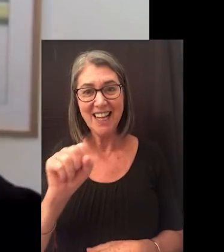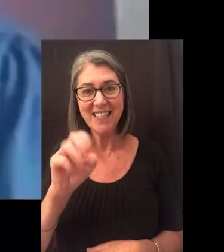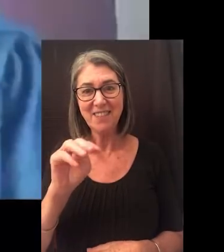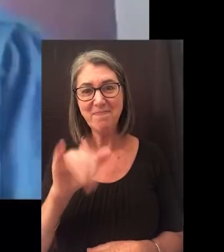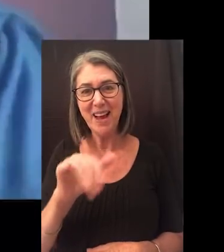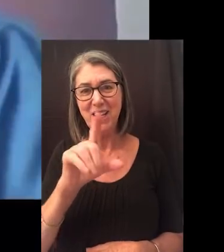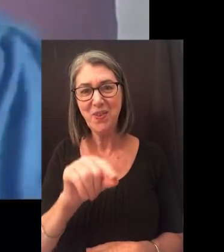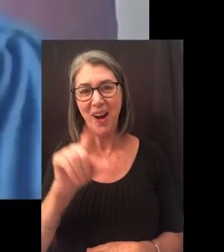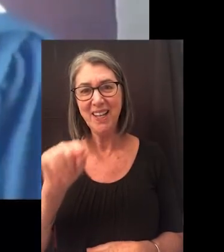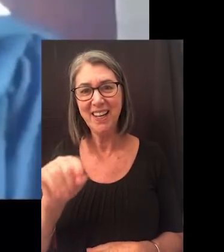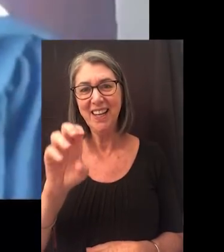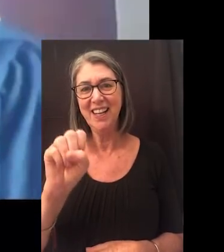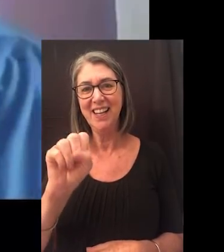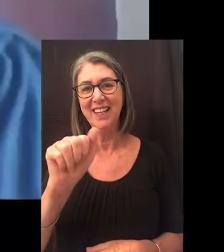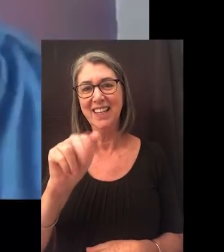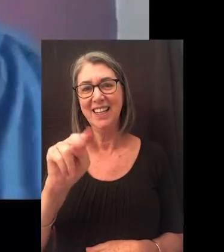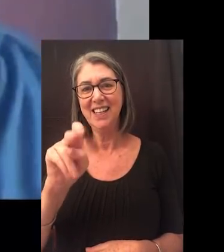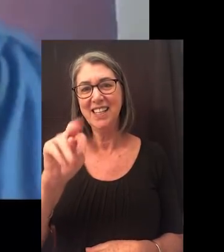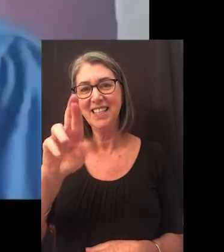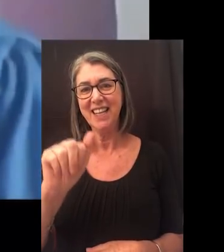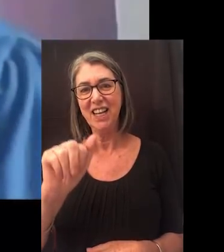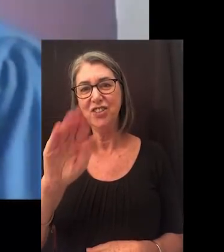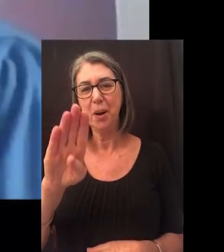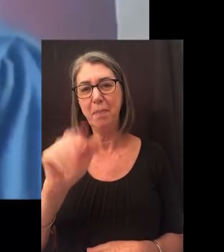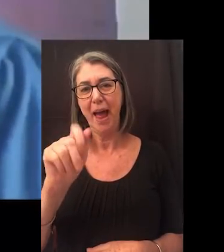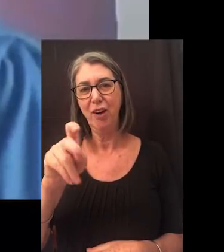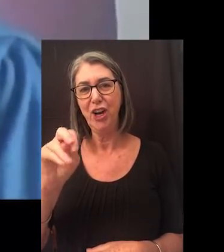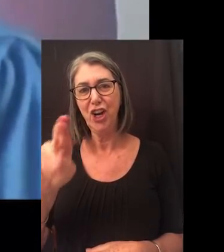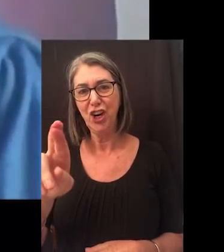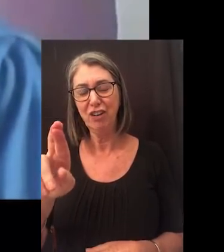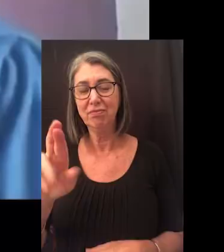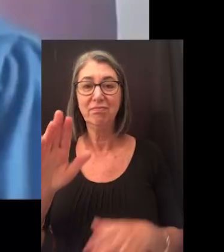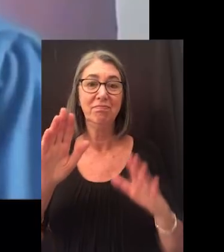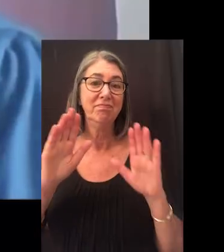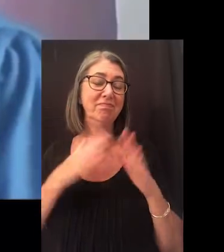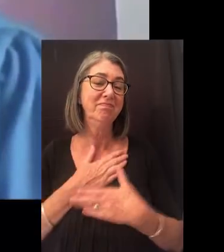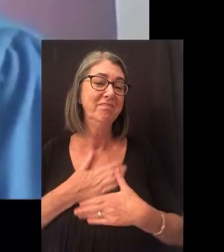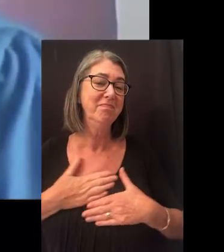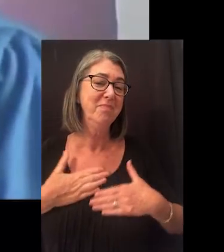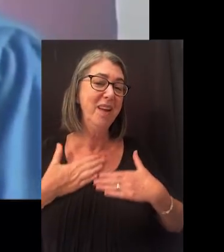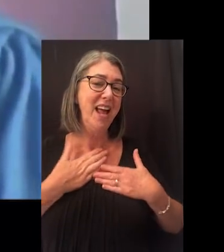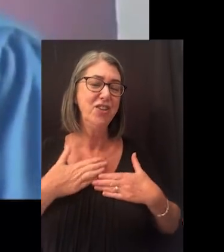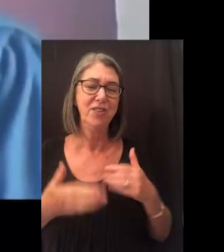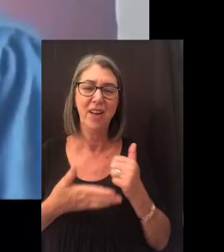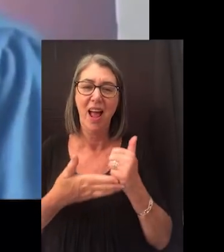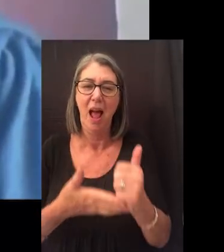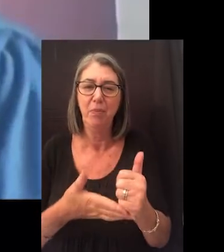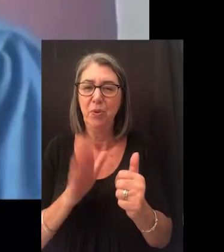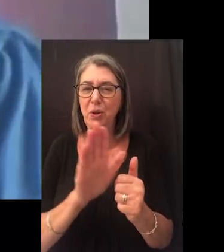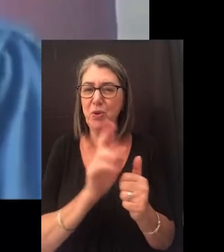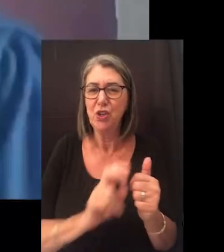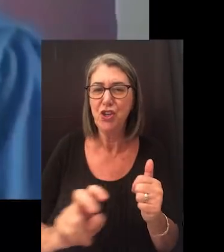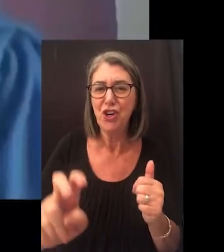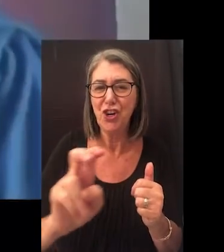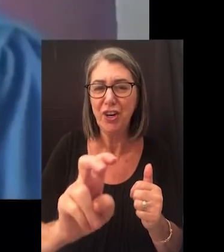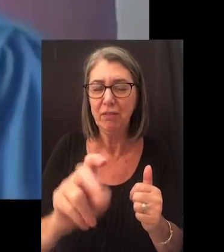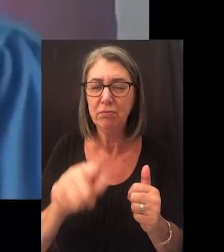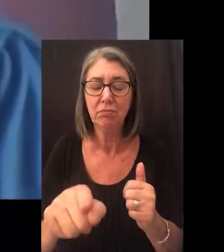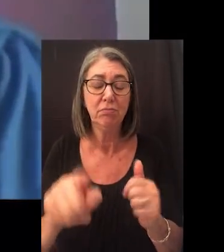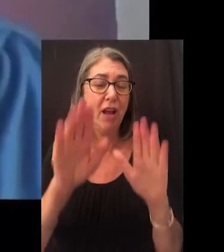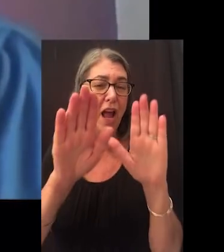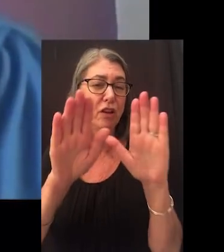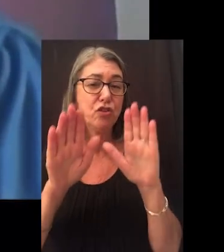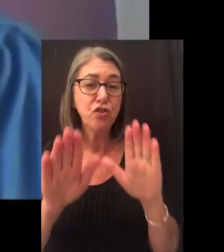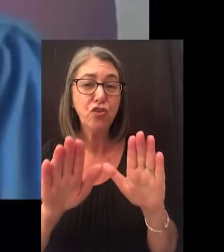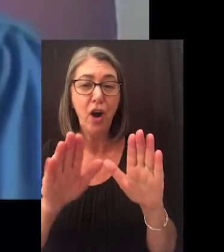Greetings, class of May 2020. This is Sandra Farrier. It was a pleasure to assist you on your